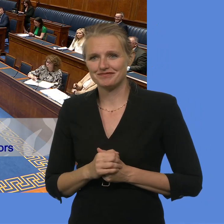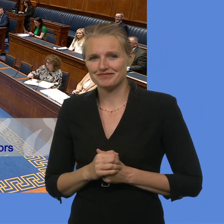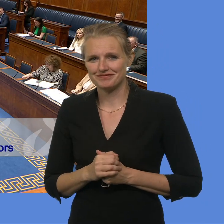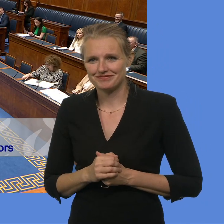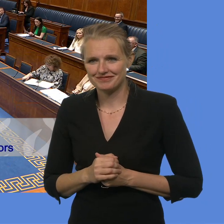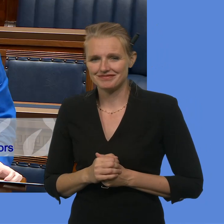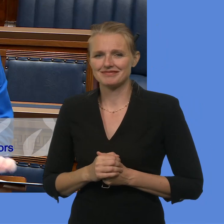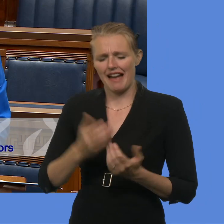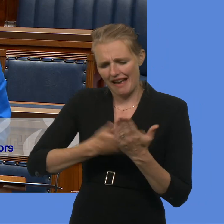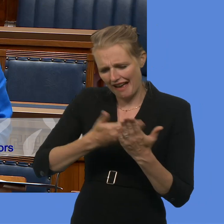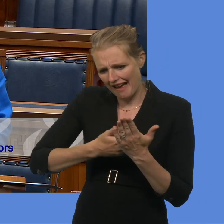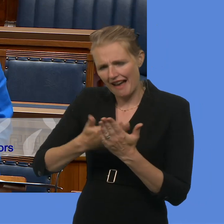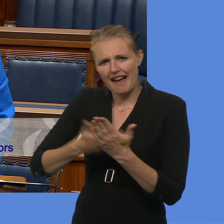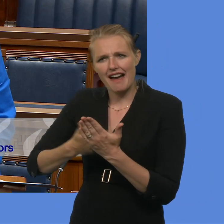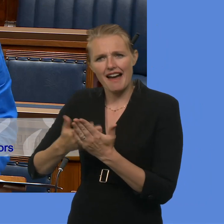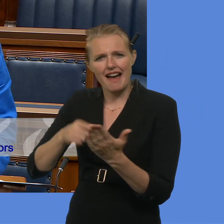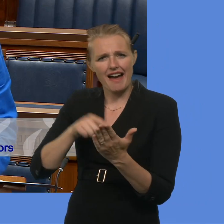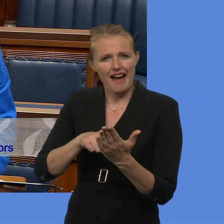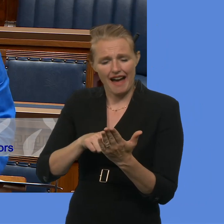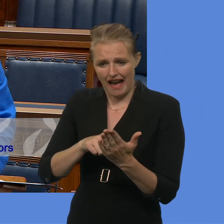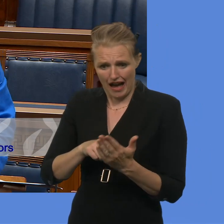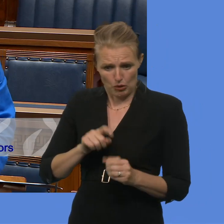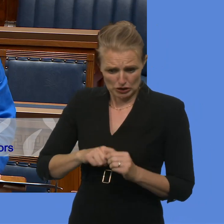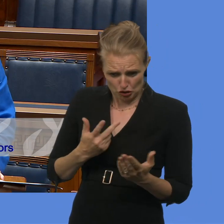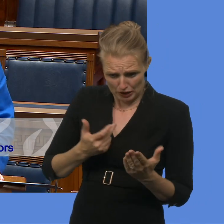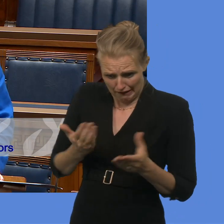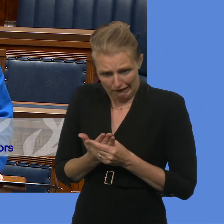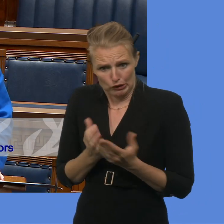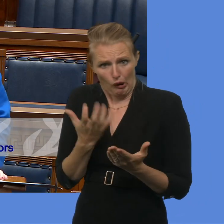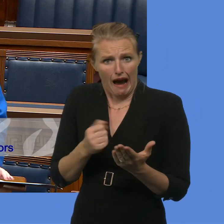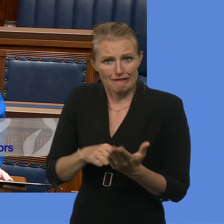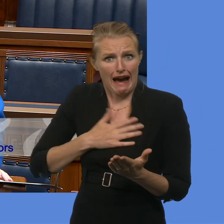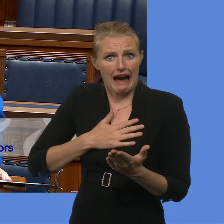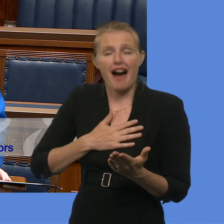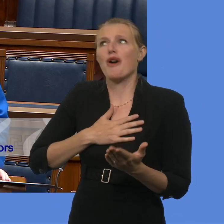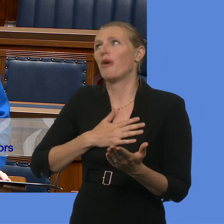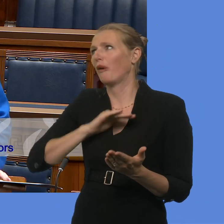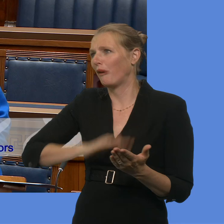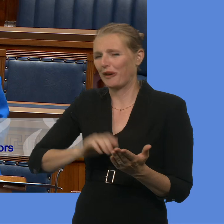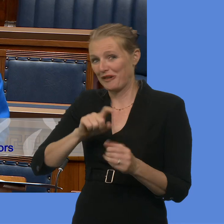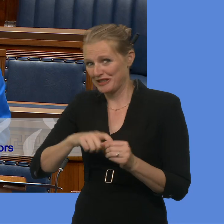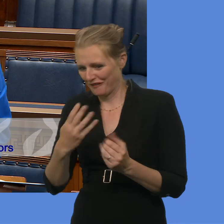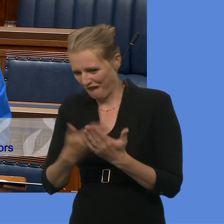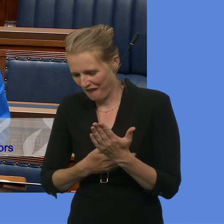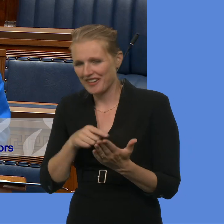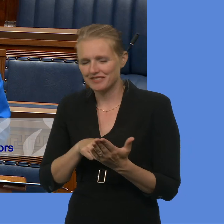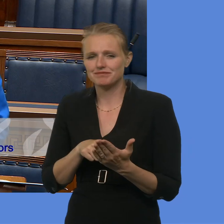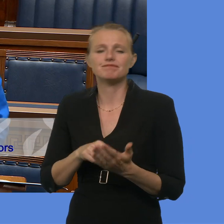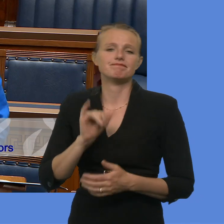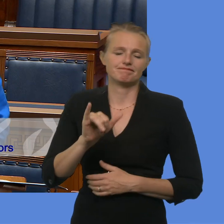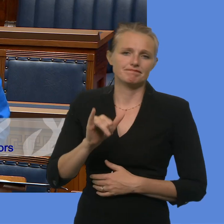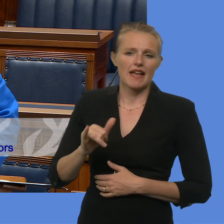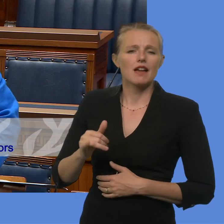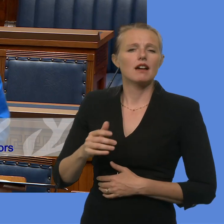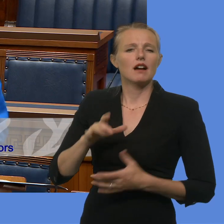the material for the withdrawn questions. I didn't have question number three, but I do have question number four. We are very aware of the needs of victims and survivors and remain